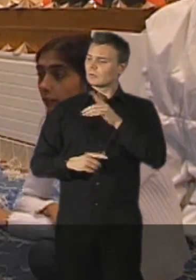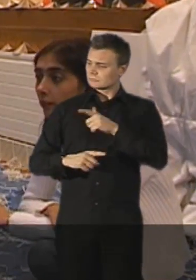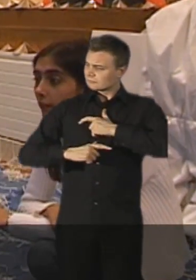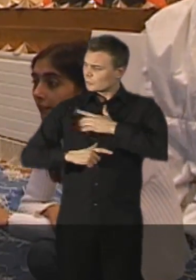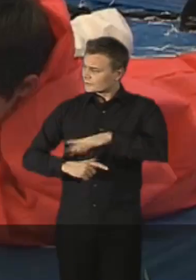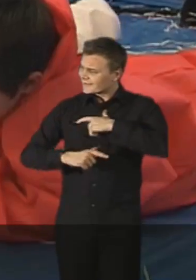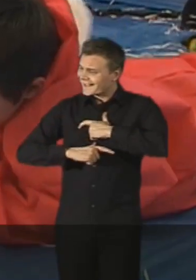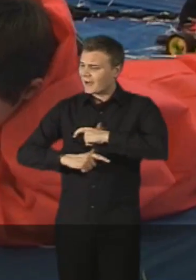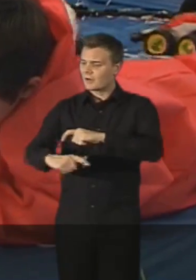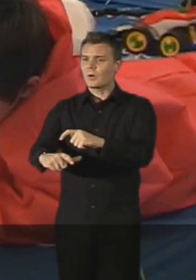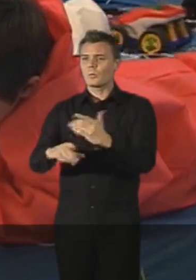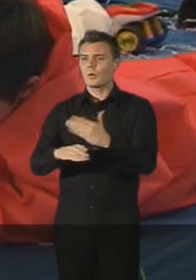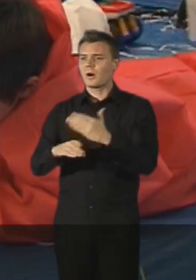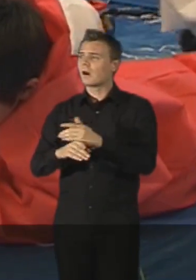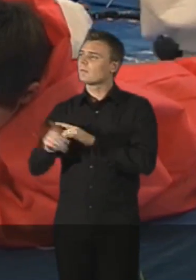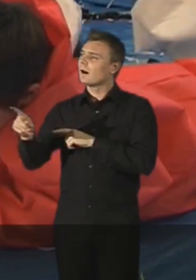in local counselling services.